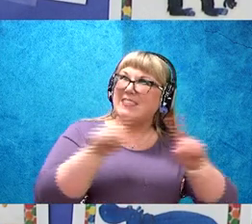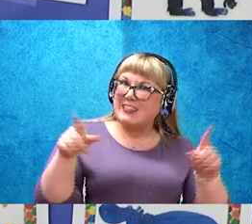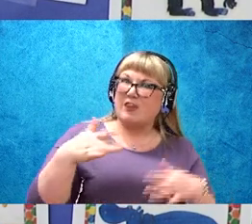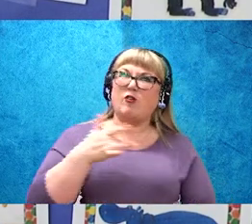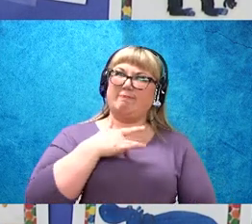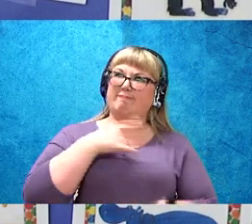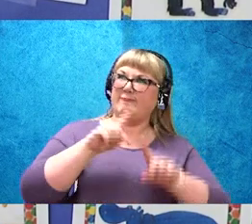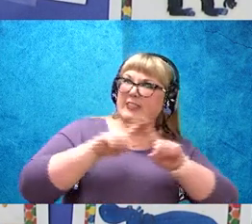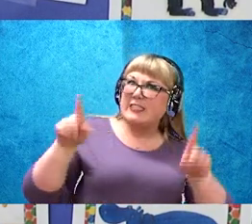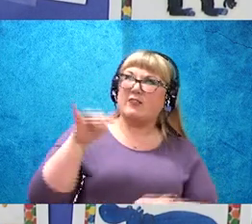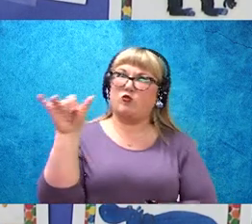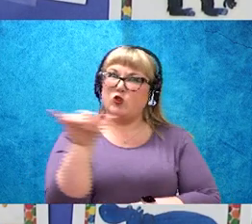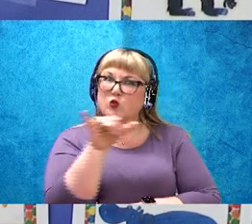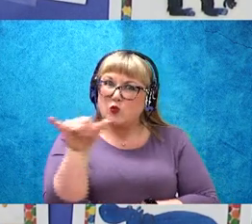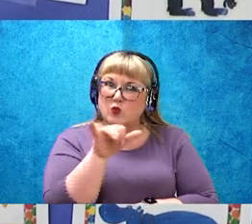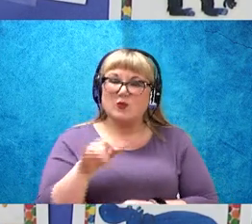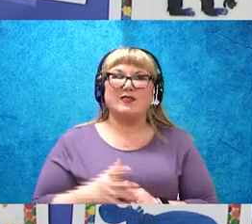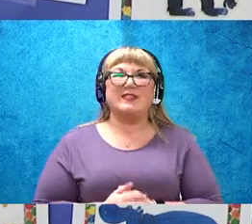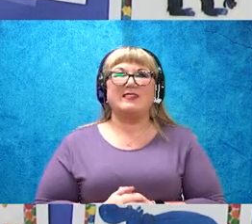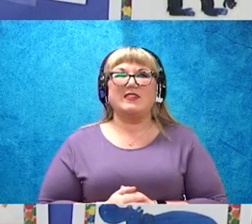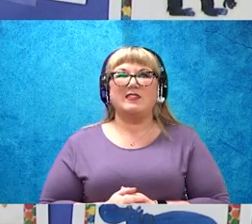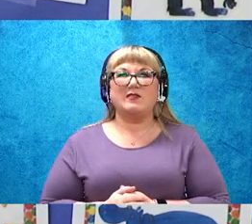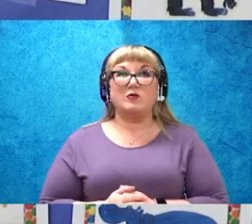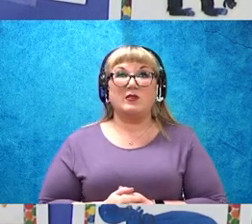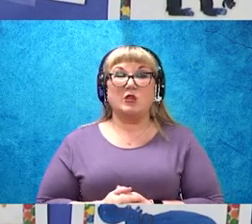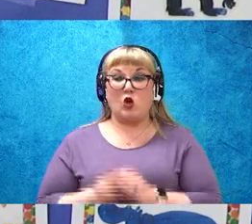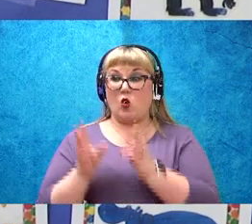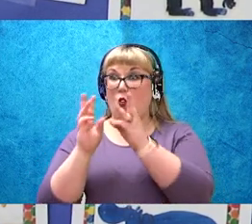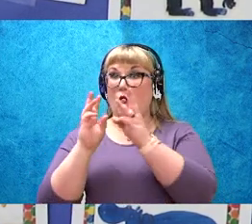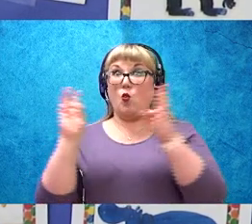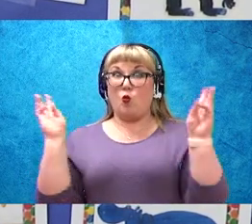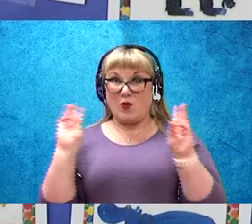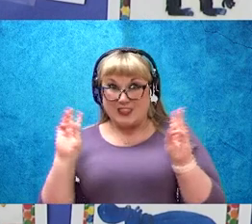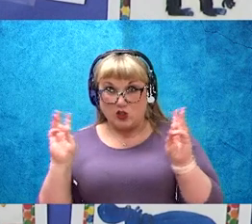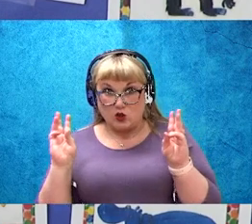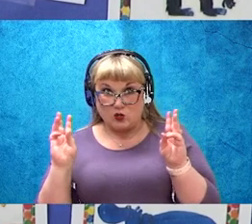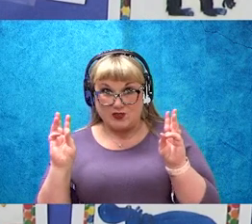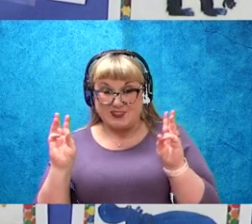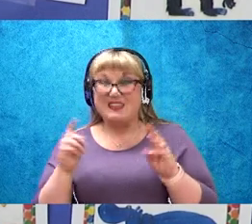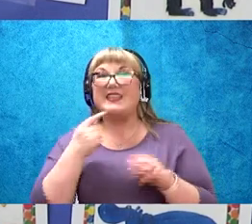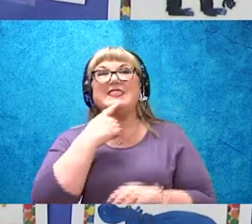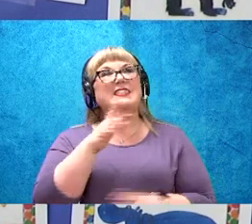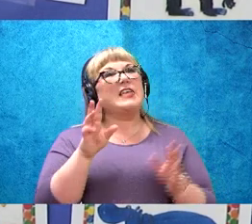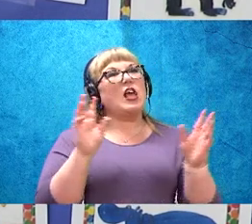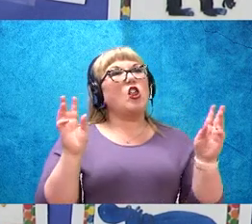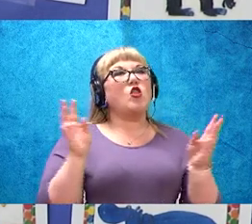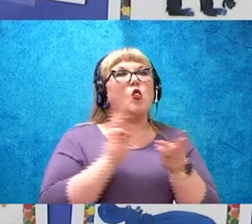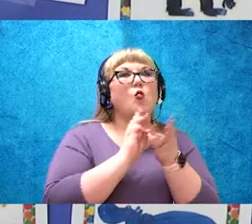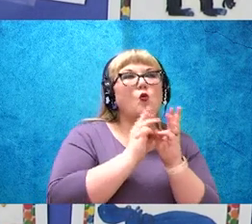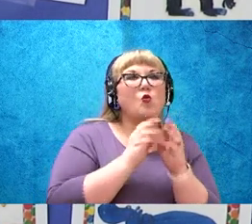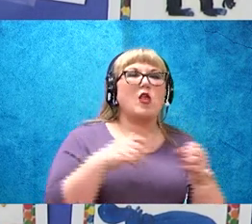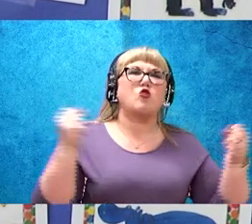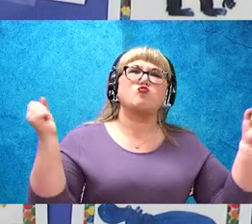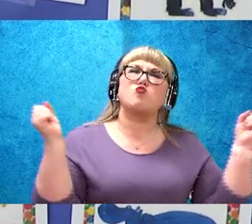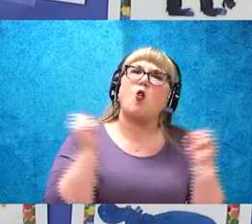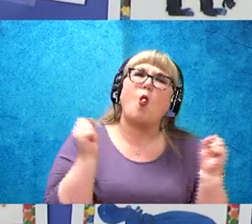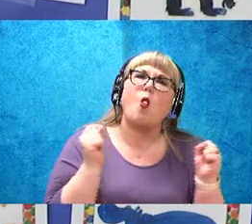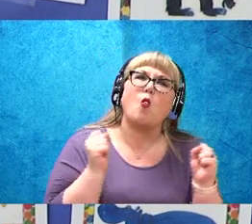feel different as well. In winter, we say that the weather is cold. Cold.